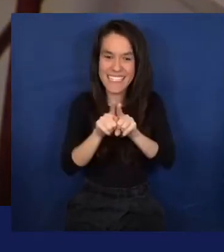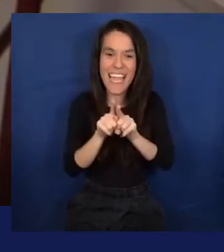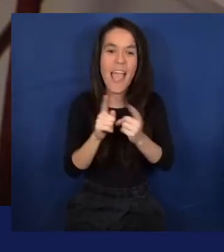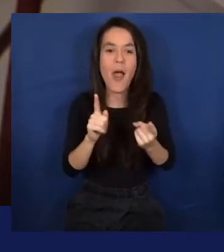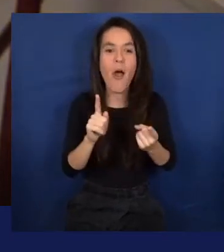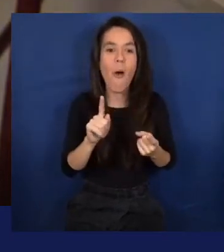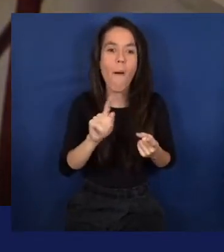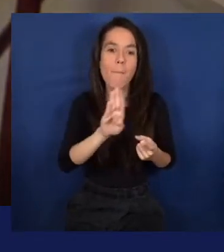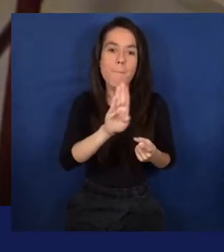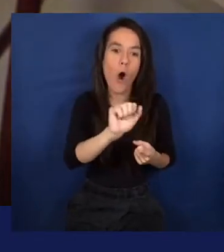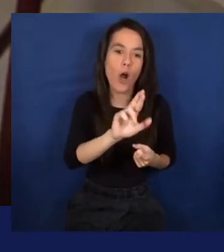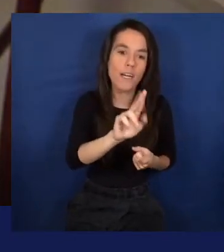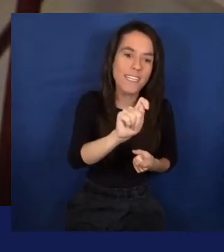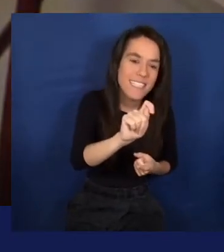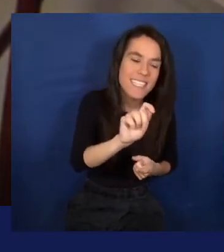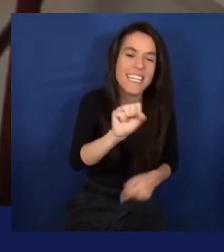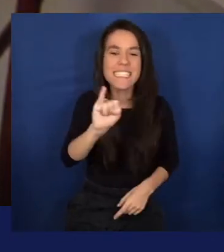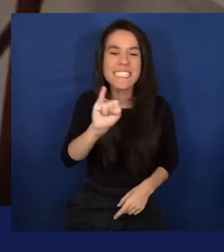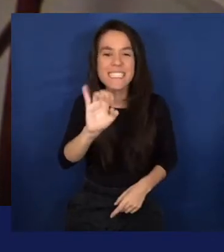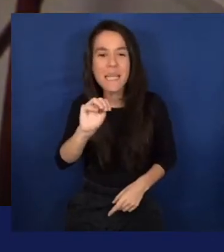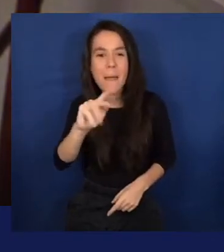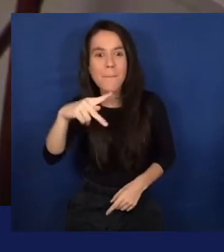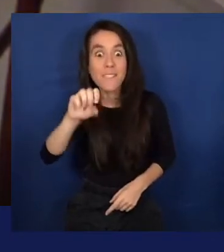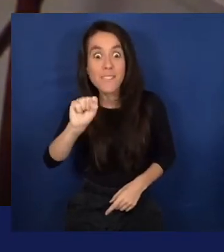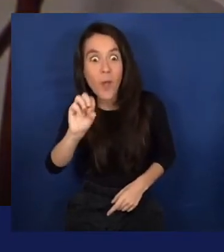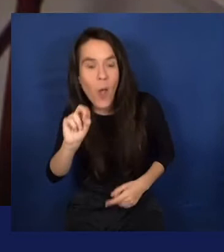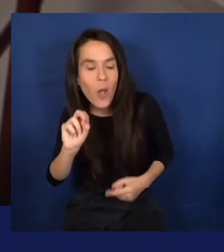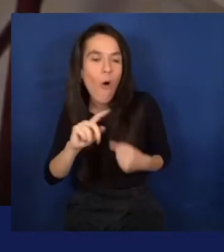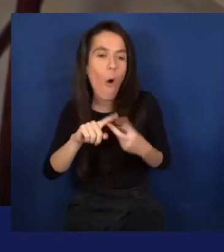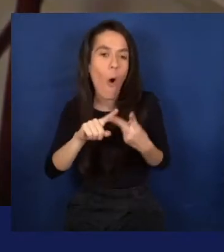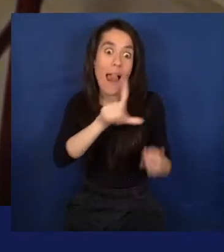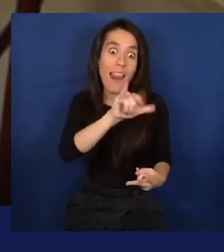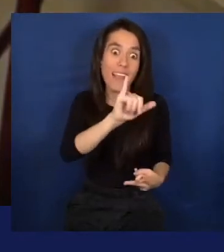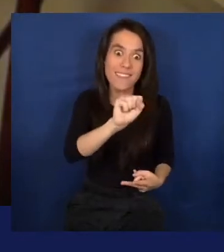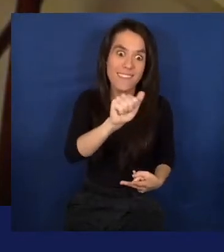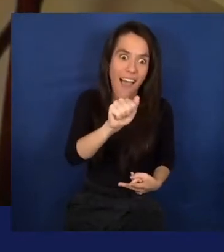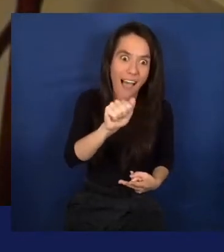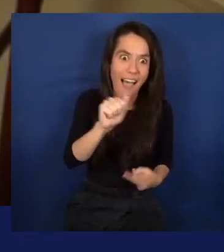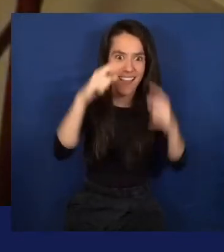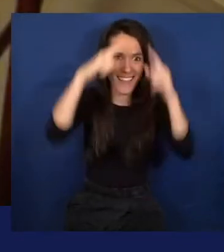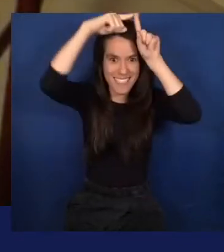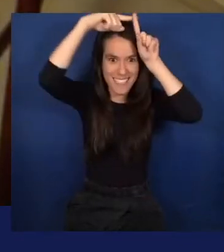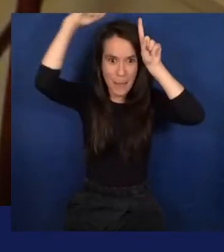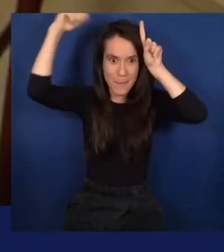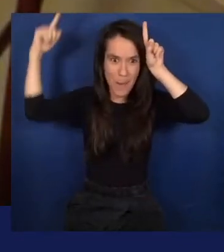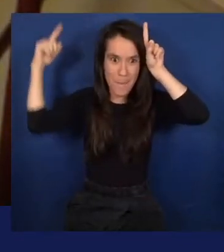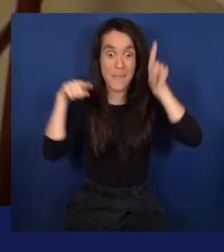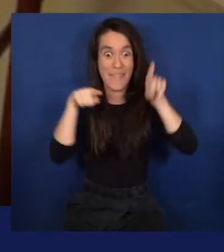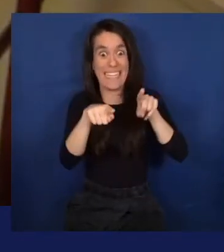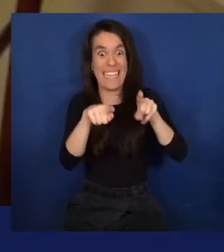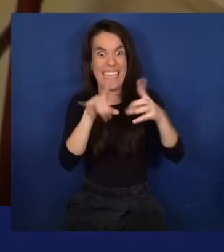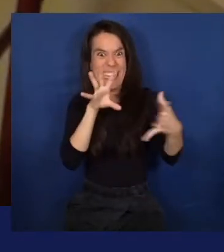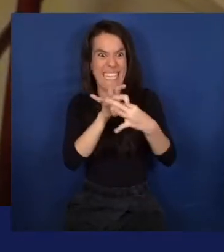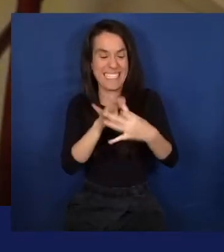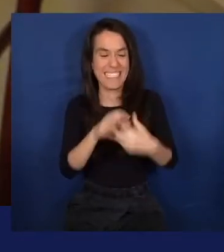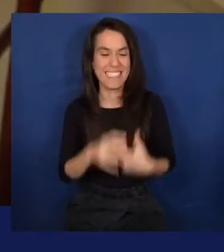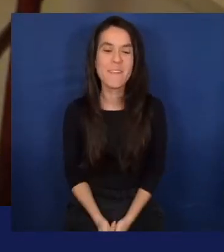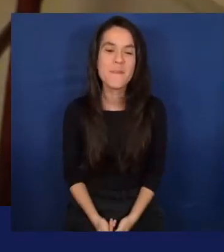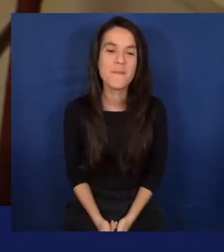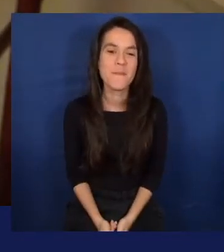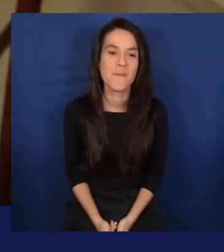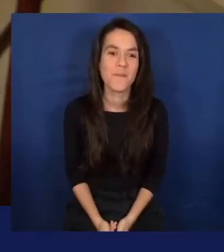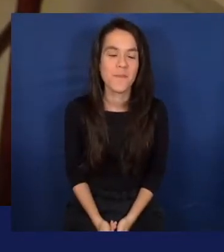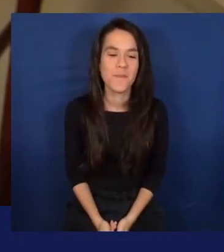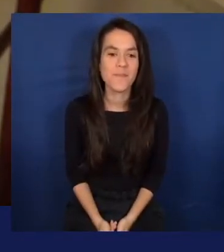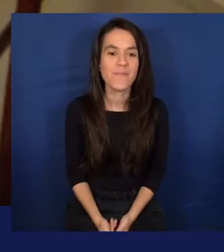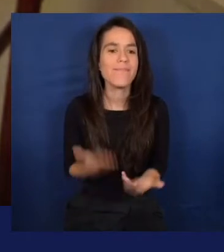Lisa Simpson, that you will come home with the right stuff. So, and yeah, if you don't want to make, you know,